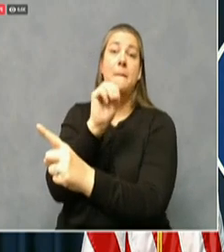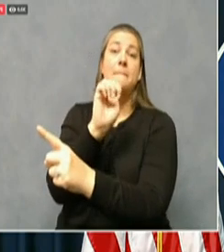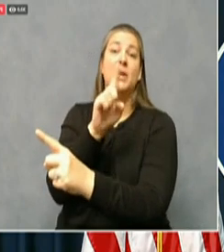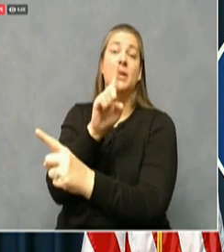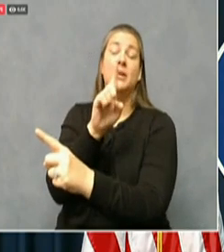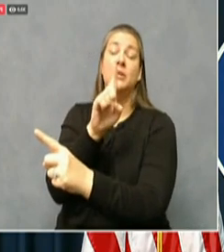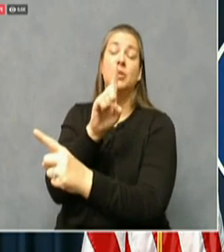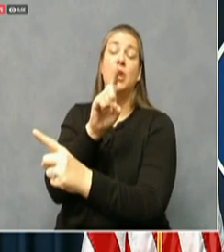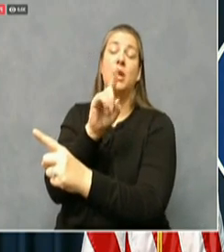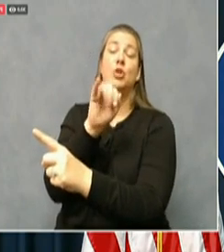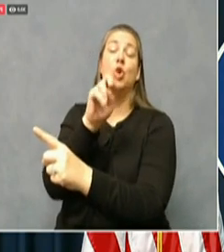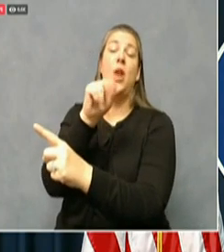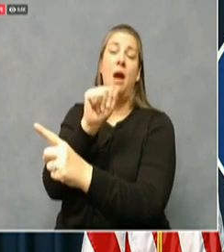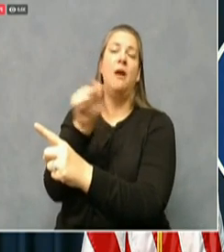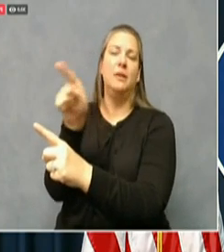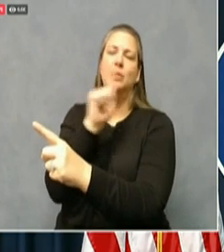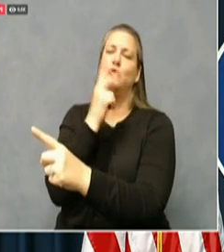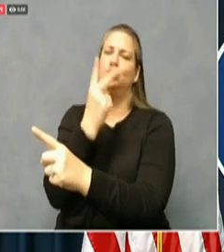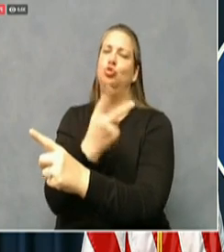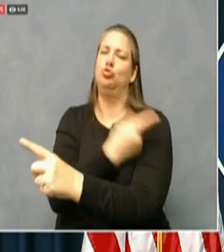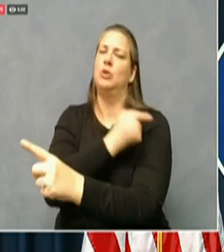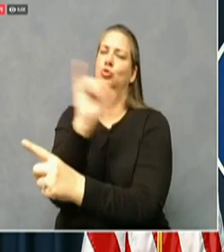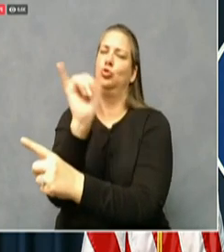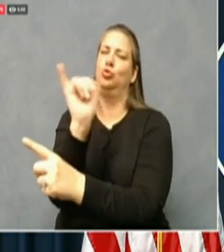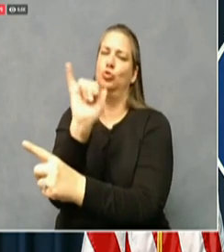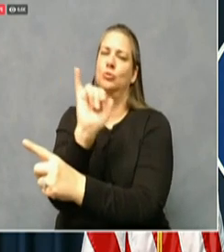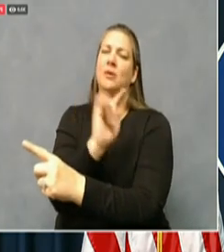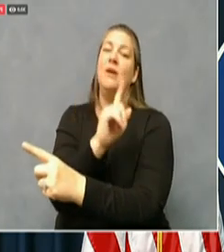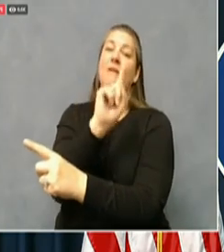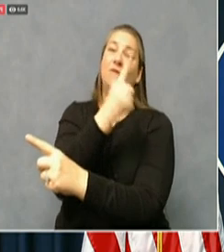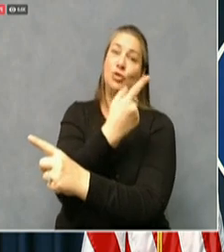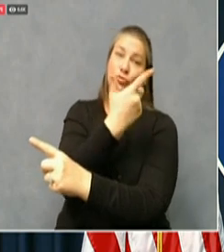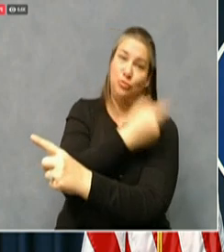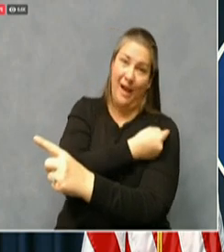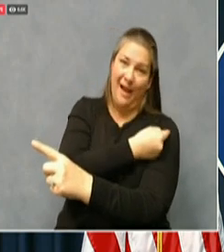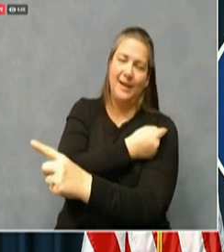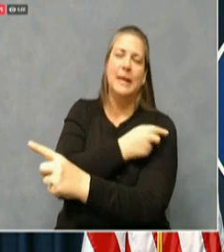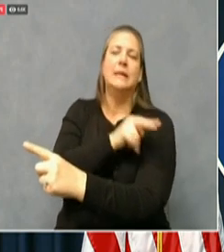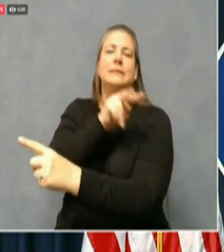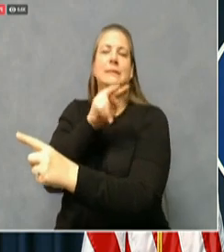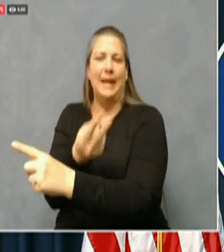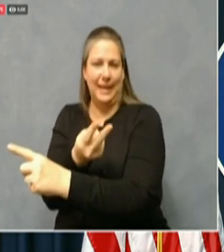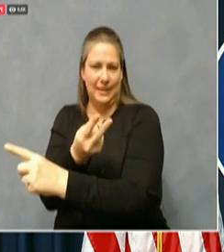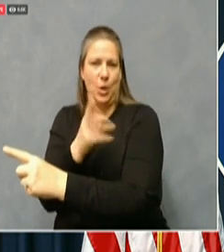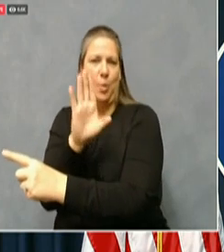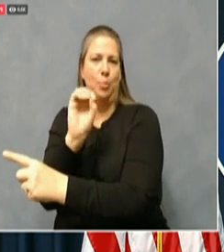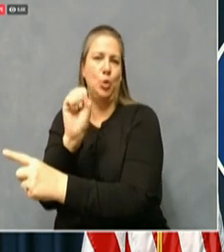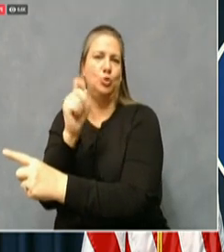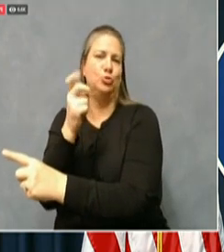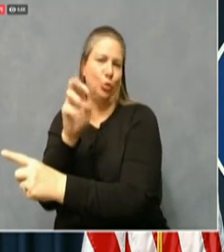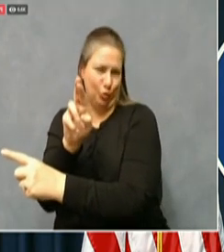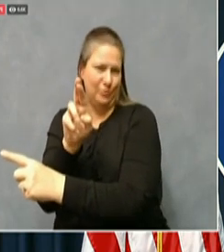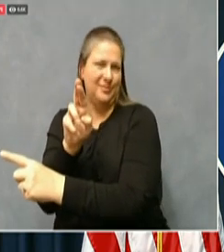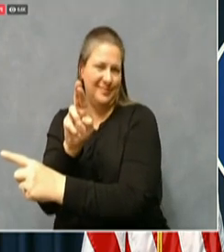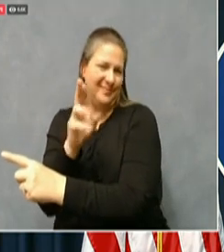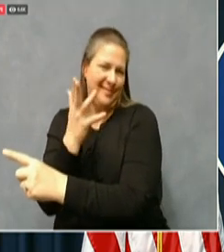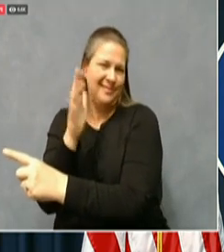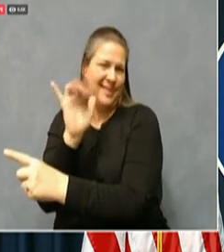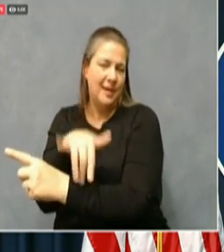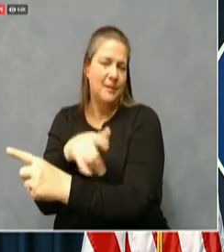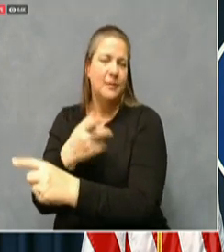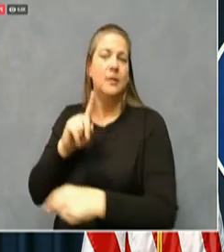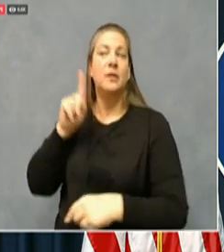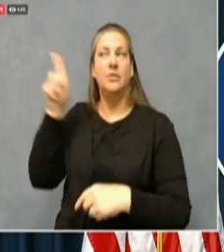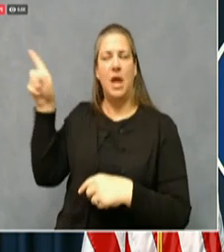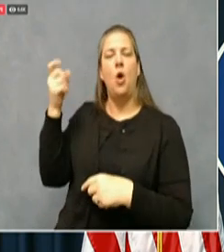But the federal government is doing is it is holding that second dose, which it has on hand, which it will ship out at the appropriate time.